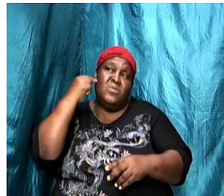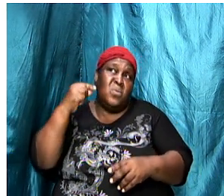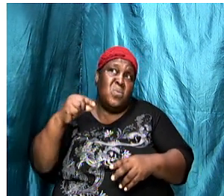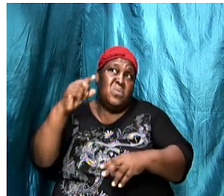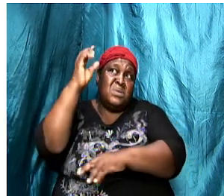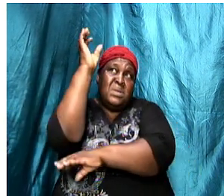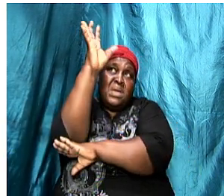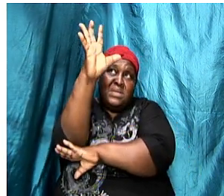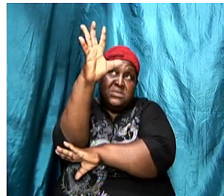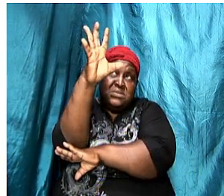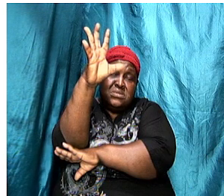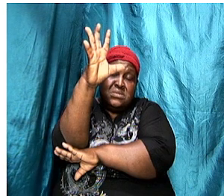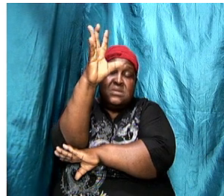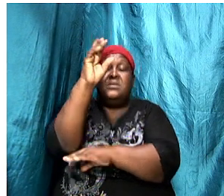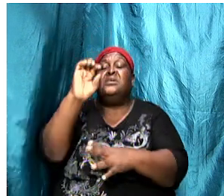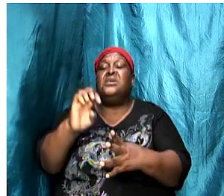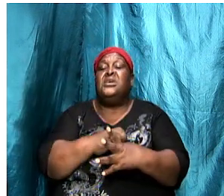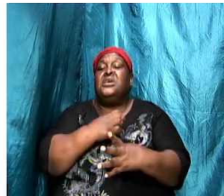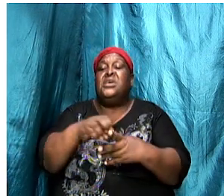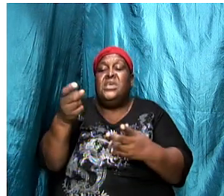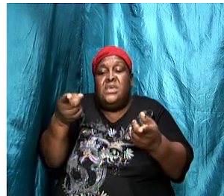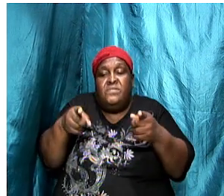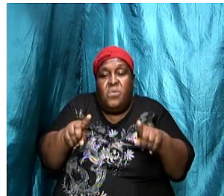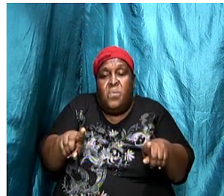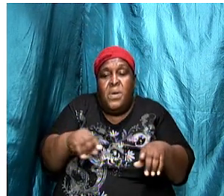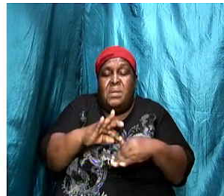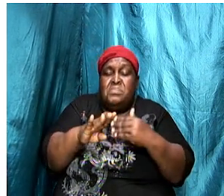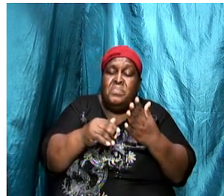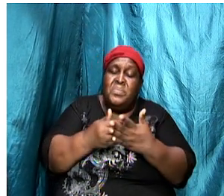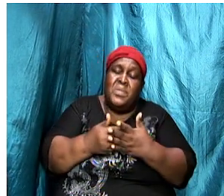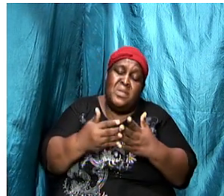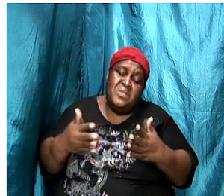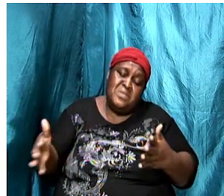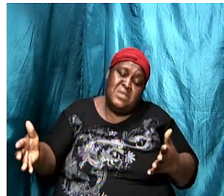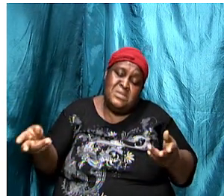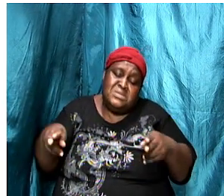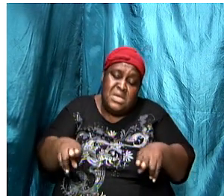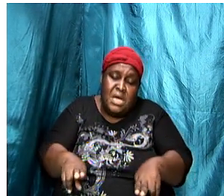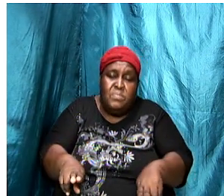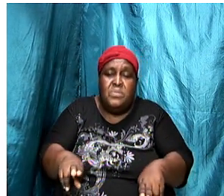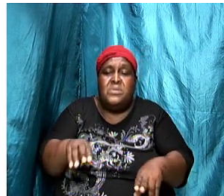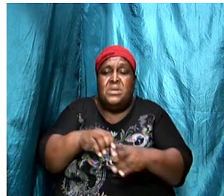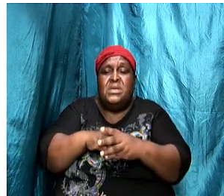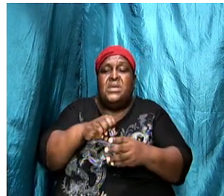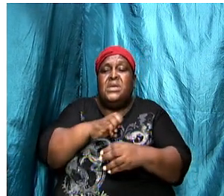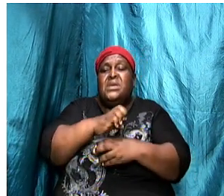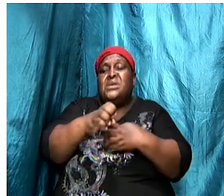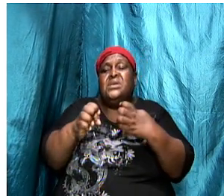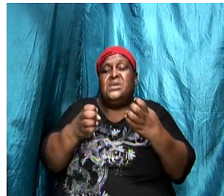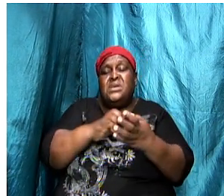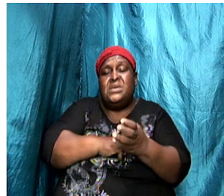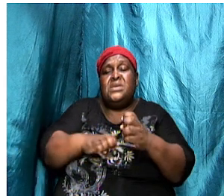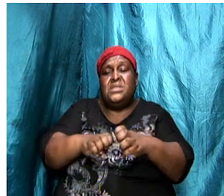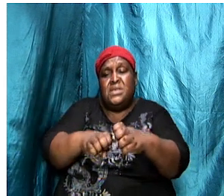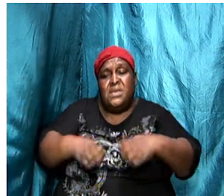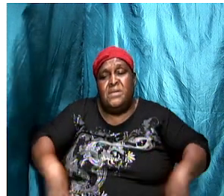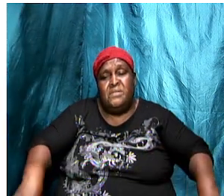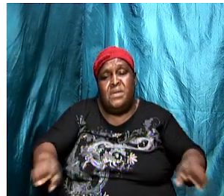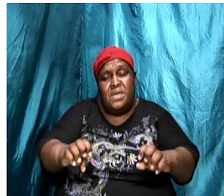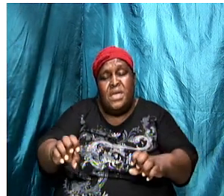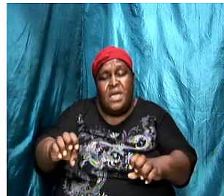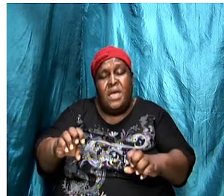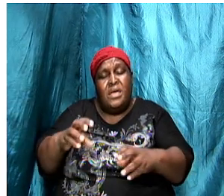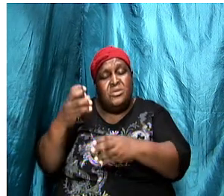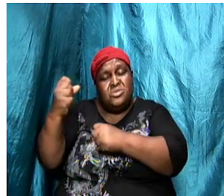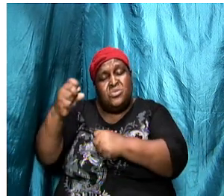brothers and sisters even while all of these things might be happening in the environment and there's a strong political